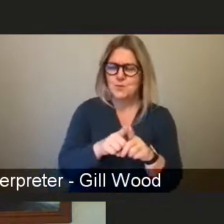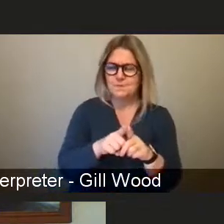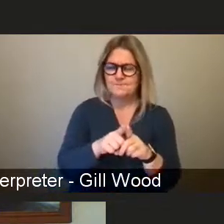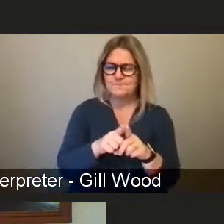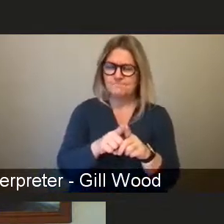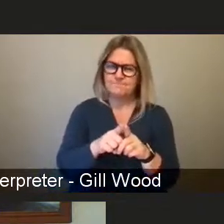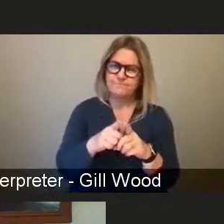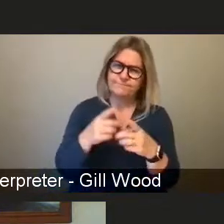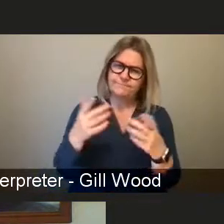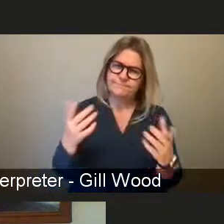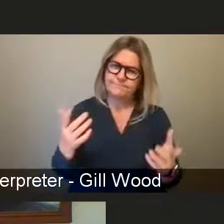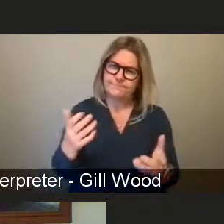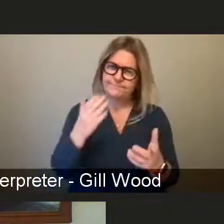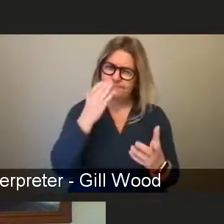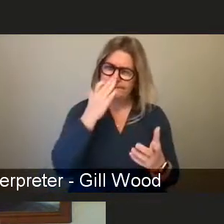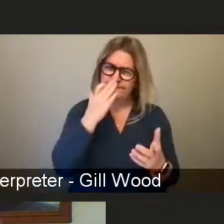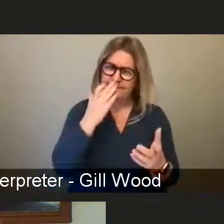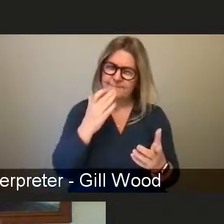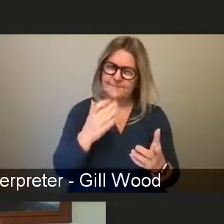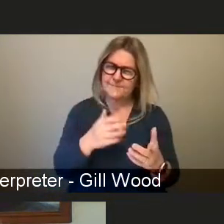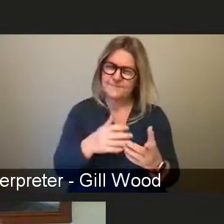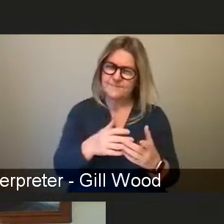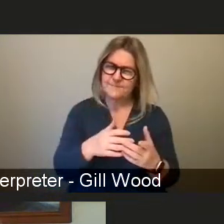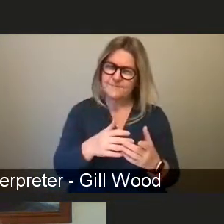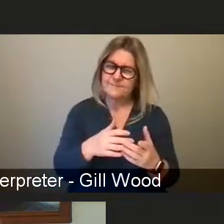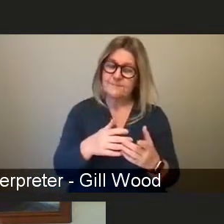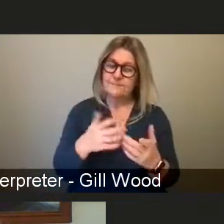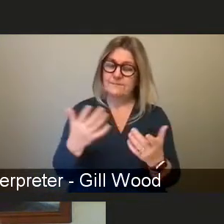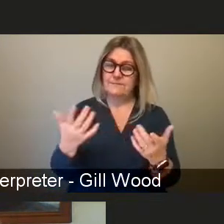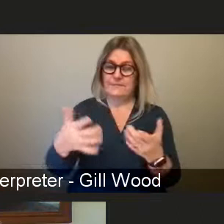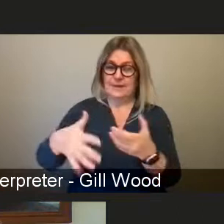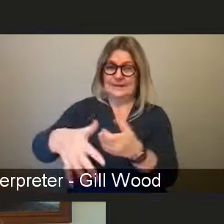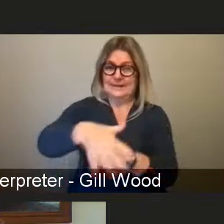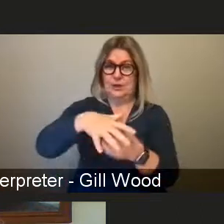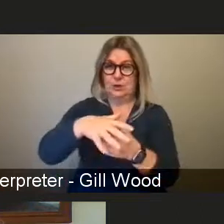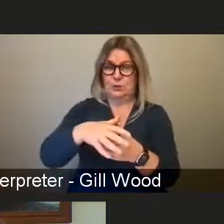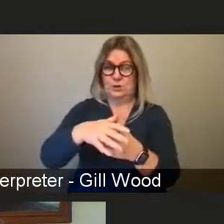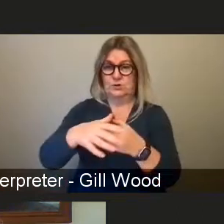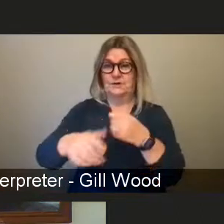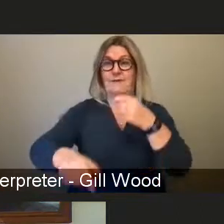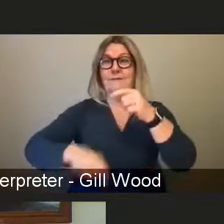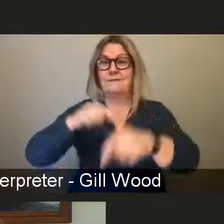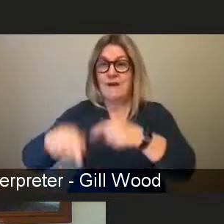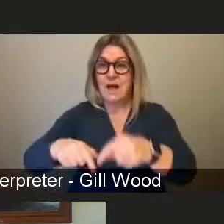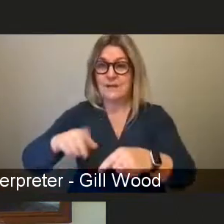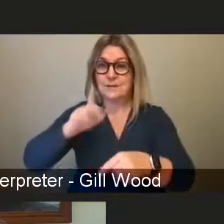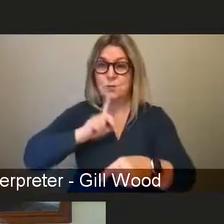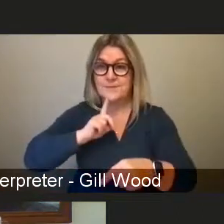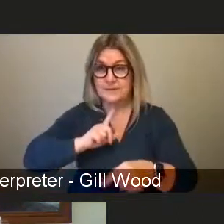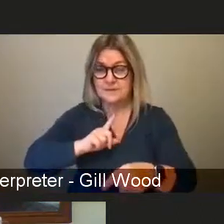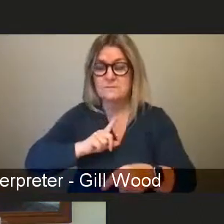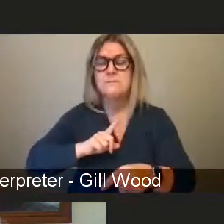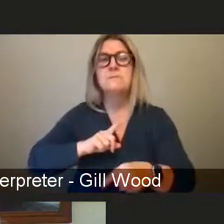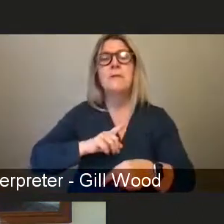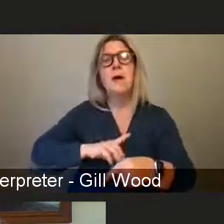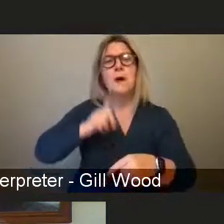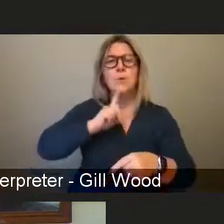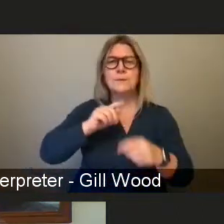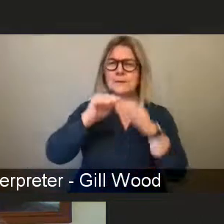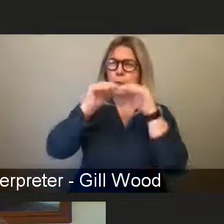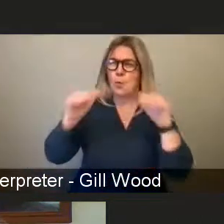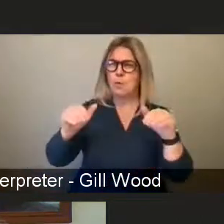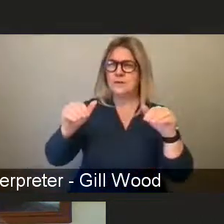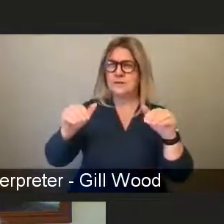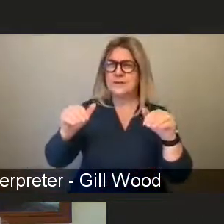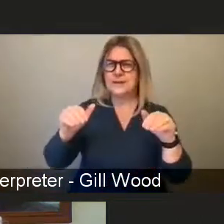changing the situation with violence against women and with women's equality, it essentially is going to